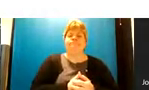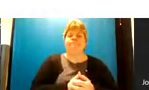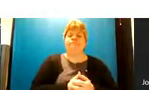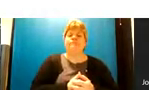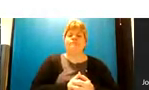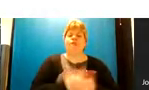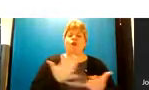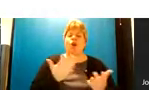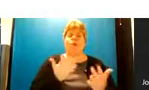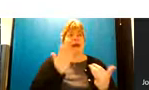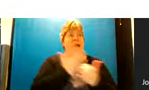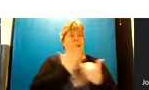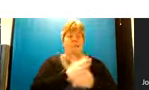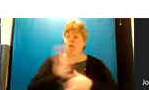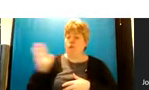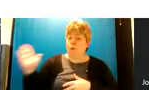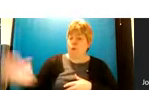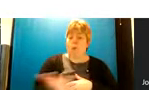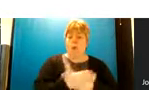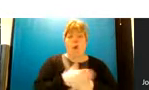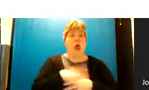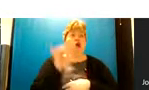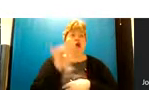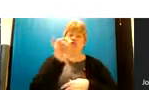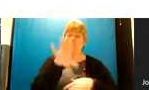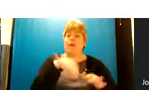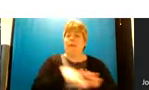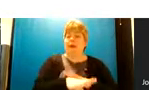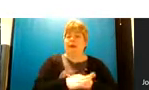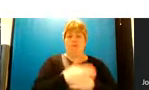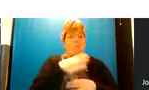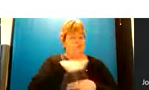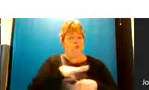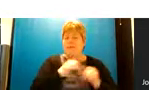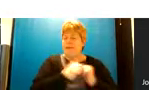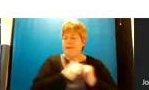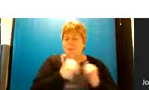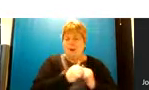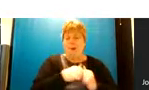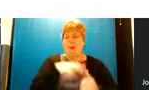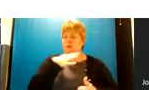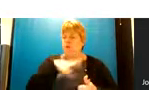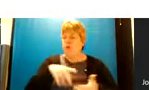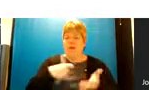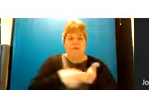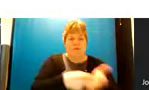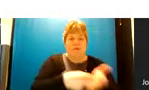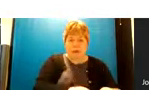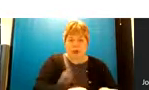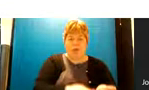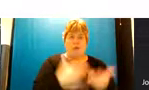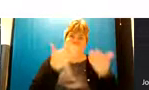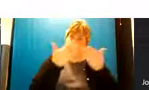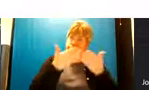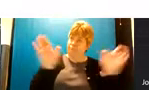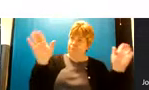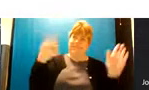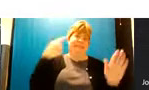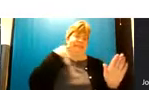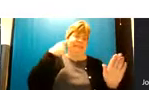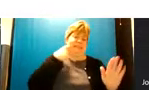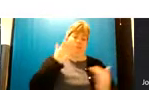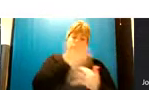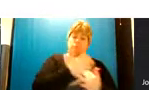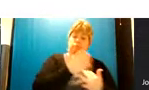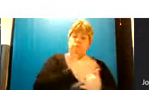accessible to everyone a drop-in facility so no appointment or referral will be needed so it's really open and easy for people to access